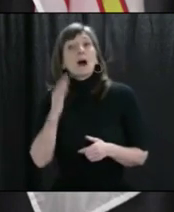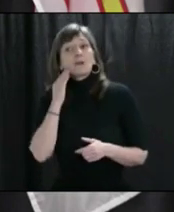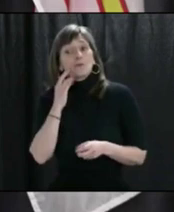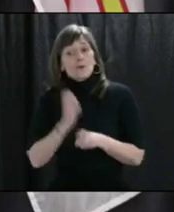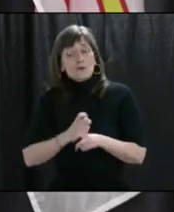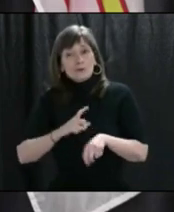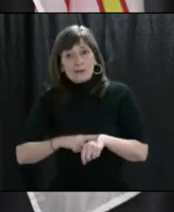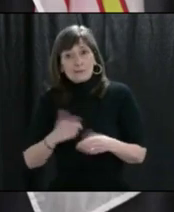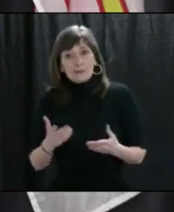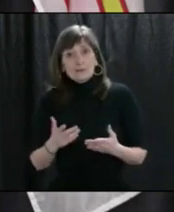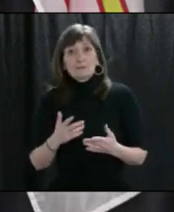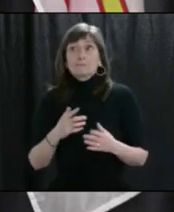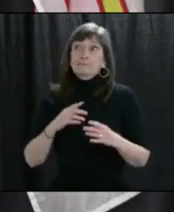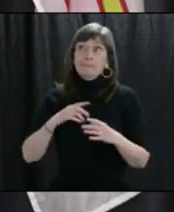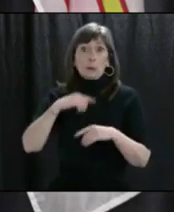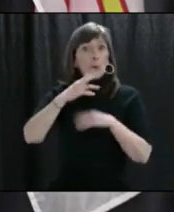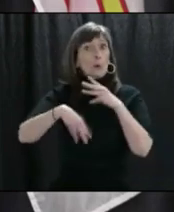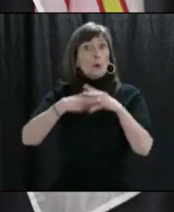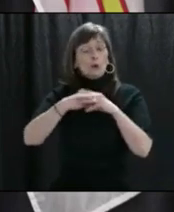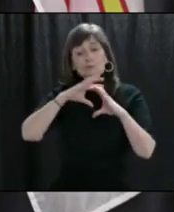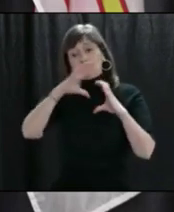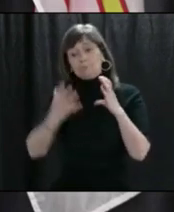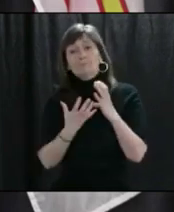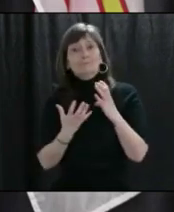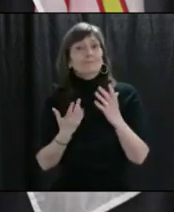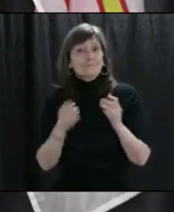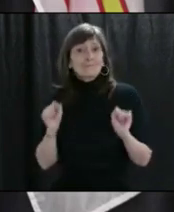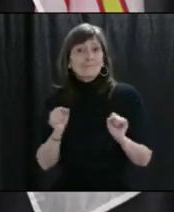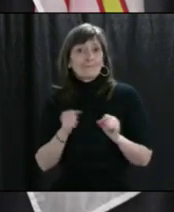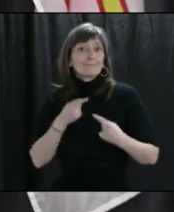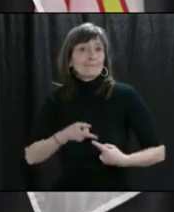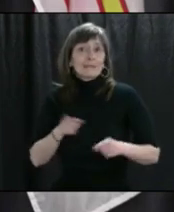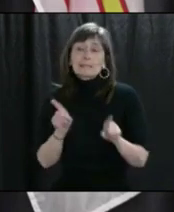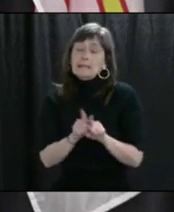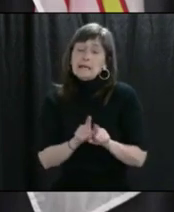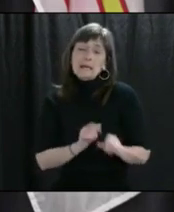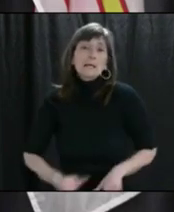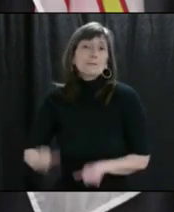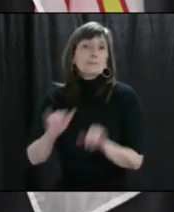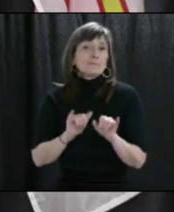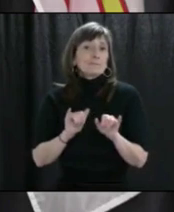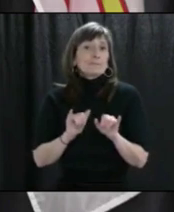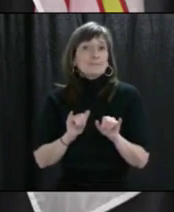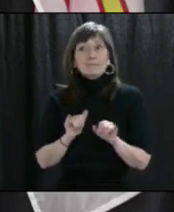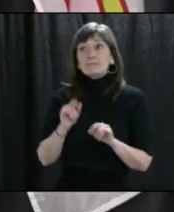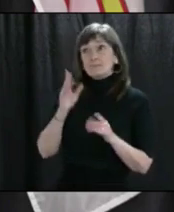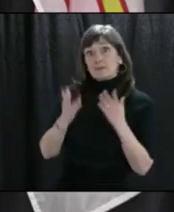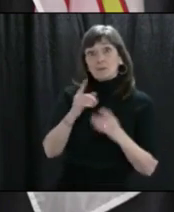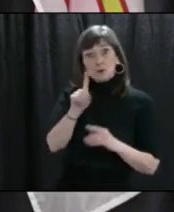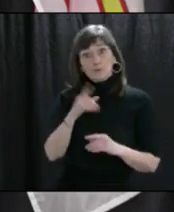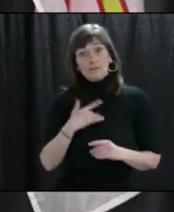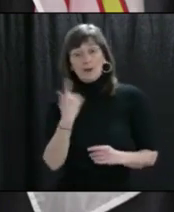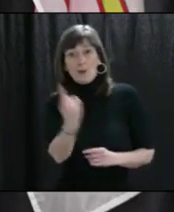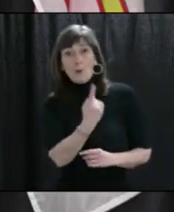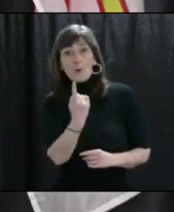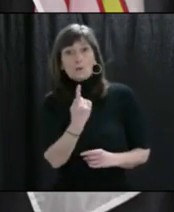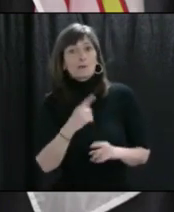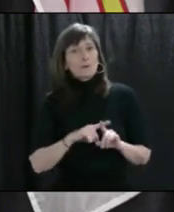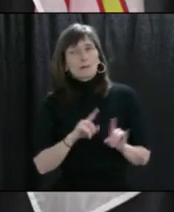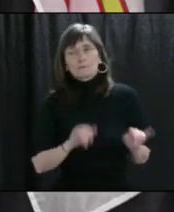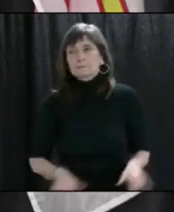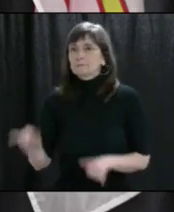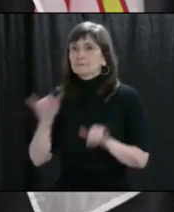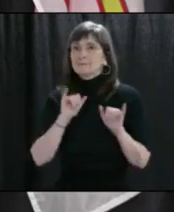And as Dr. Fitzgerald said, there are times you may feel alone. But there's a global population and we are here to support each other.